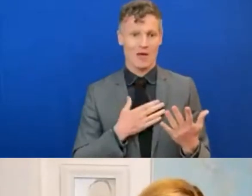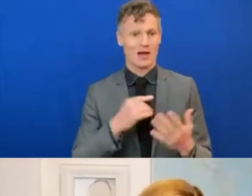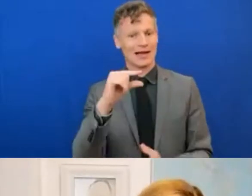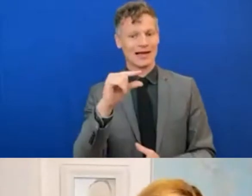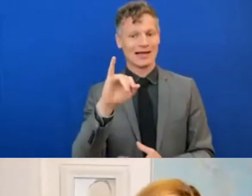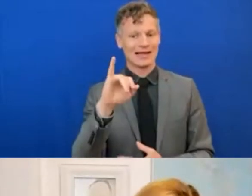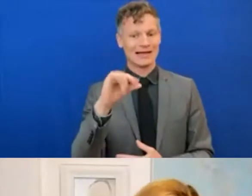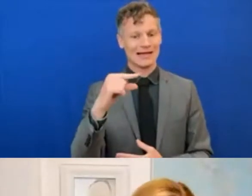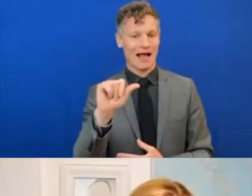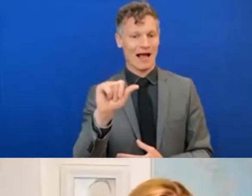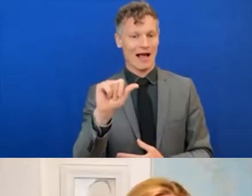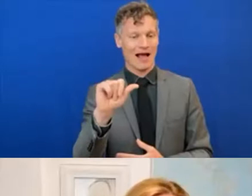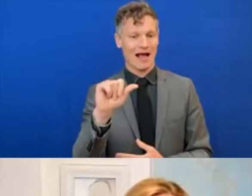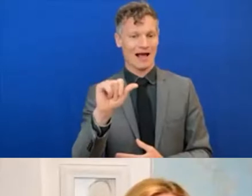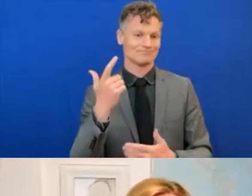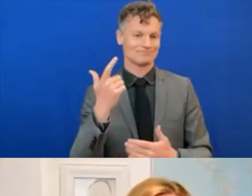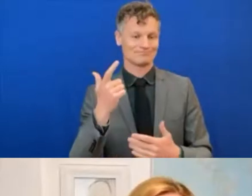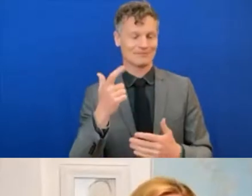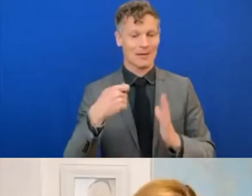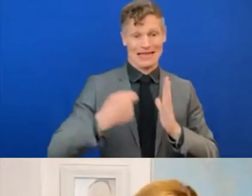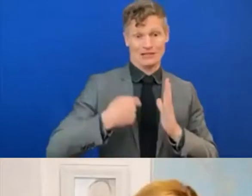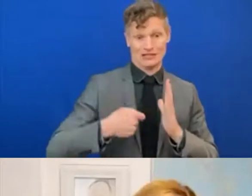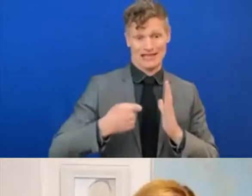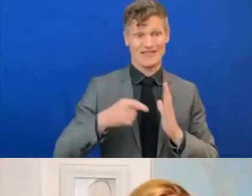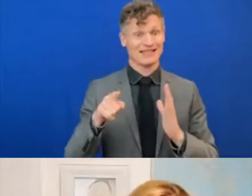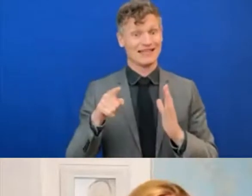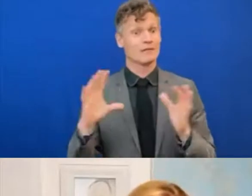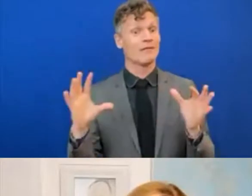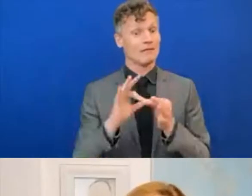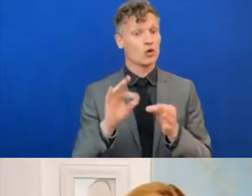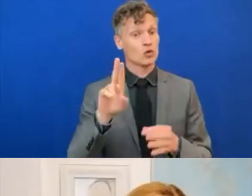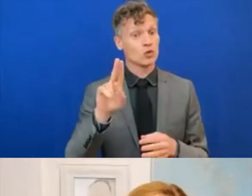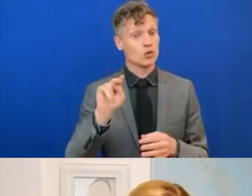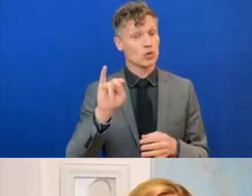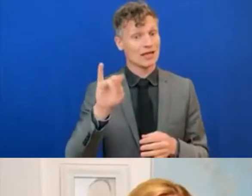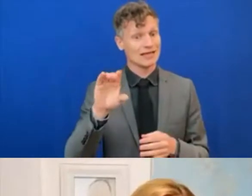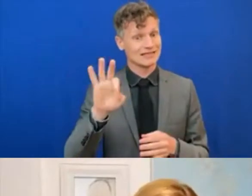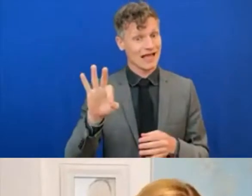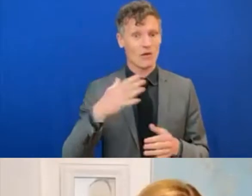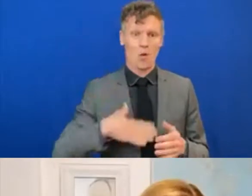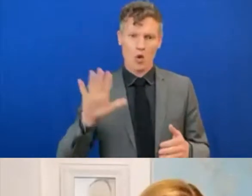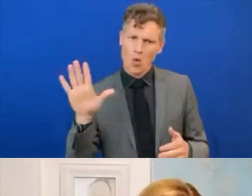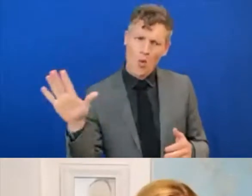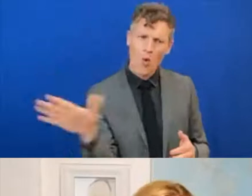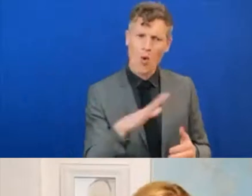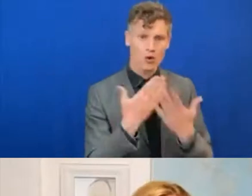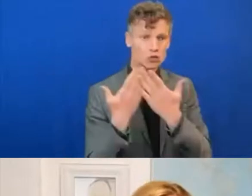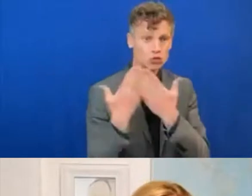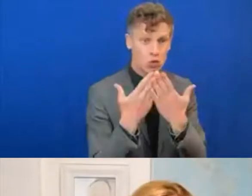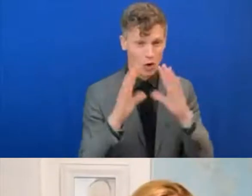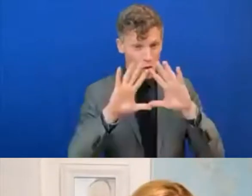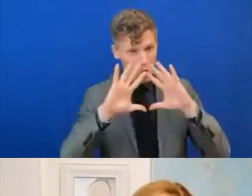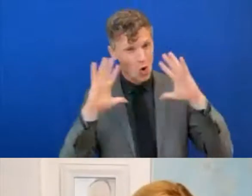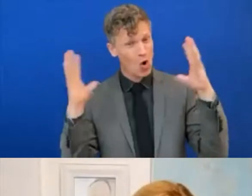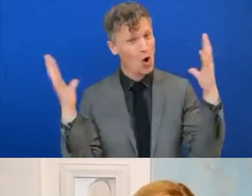with UNICEF and others to connect every school on the planet to the internet and every young person to information,